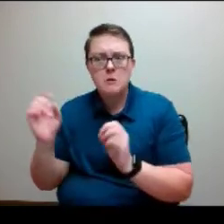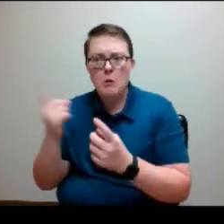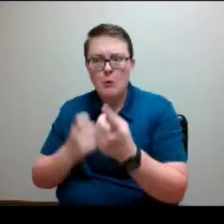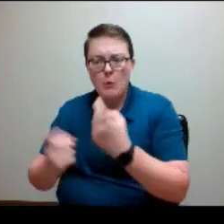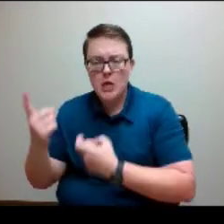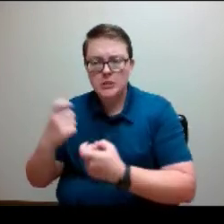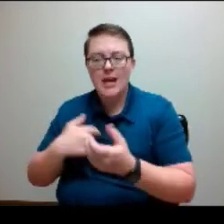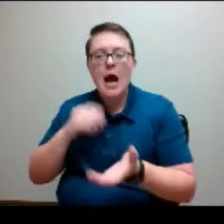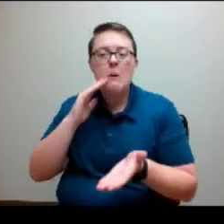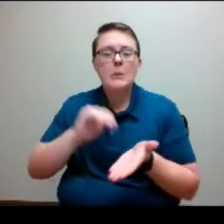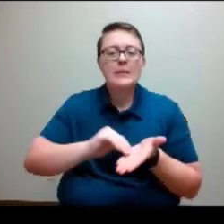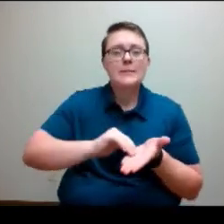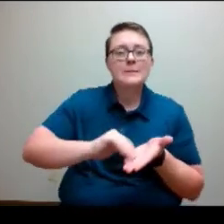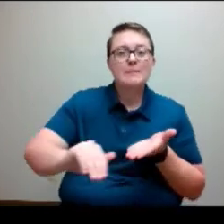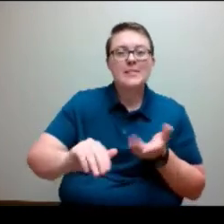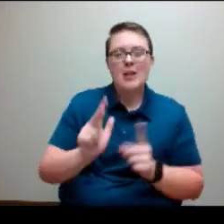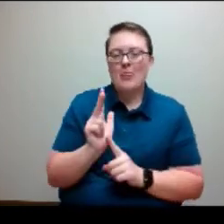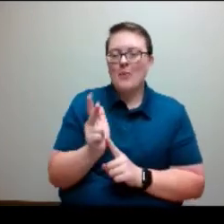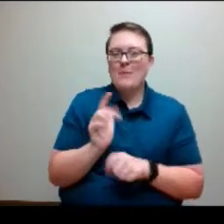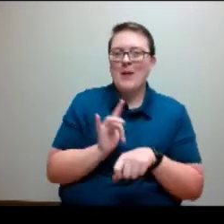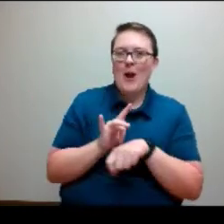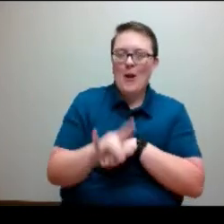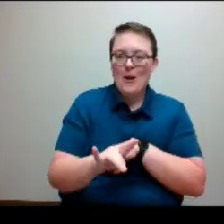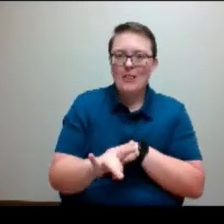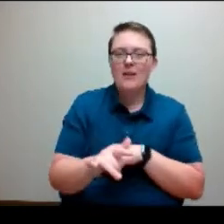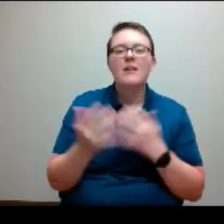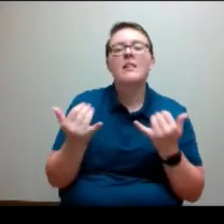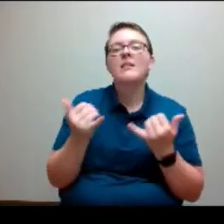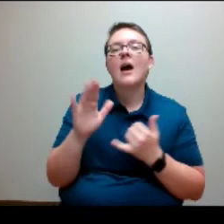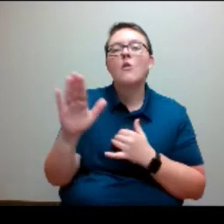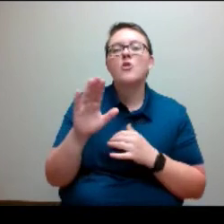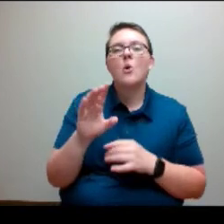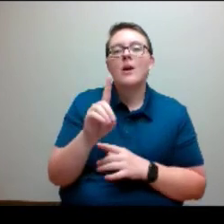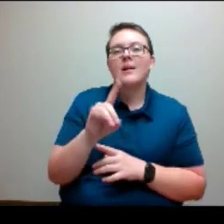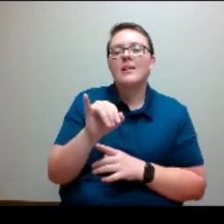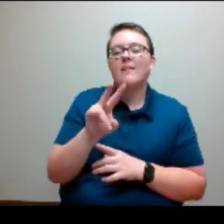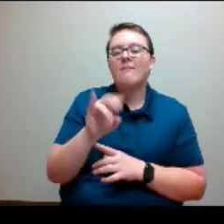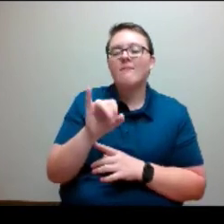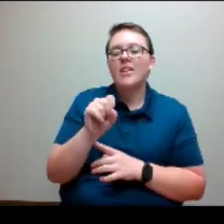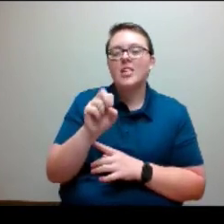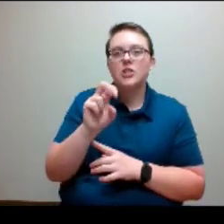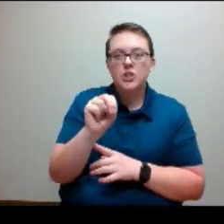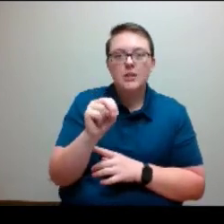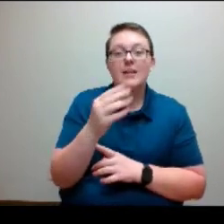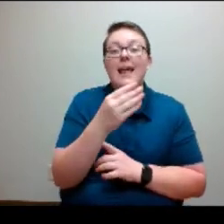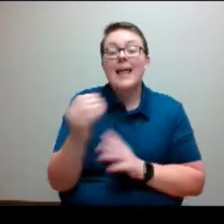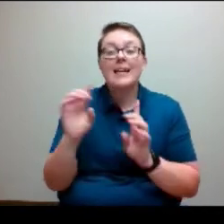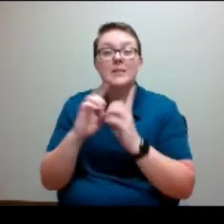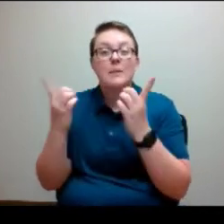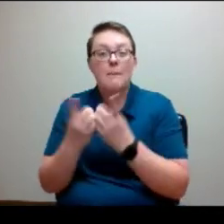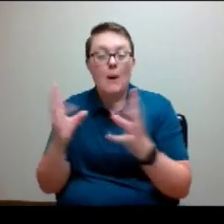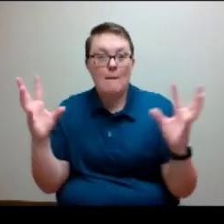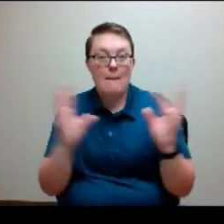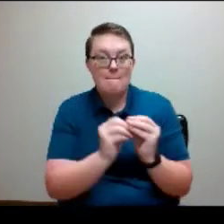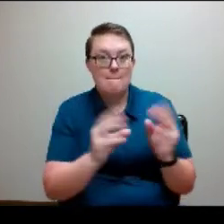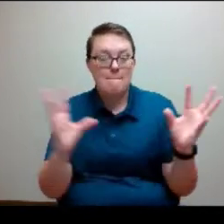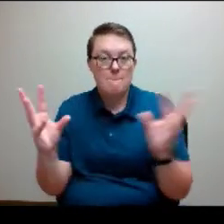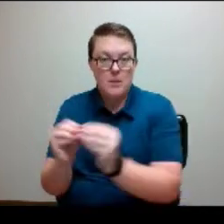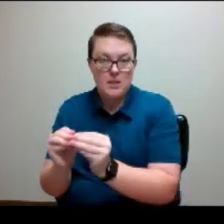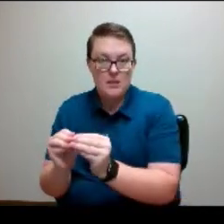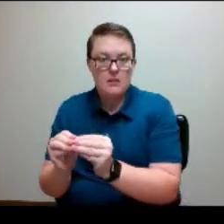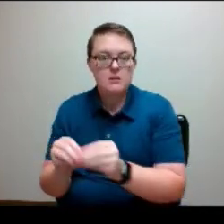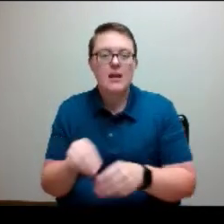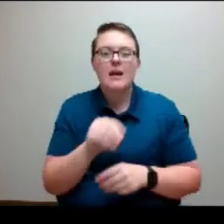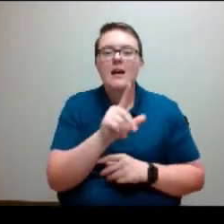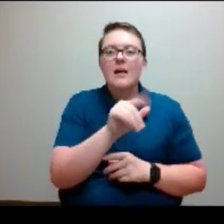three minutes to spare to go to your division and department meetings. All the links for those meetings have been handled by those